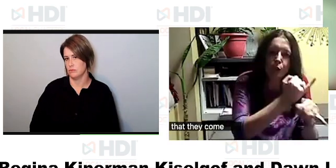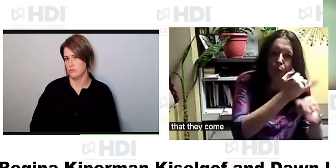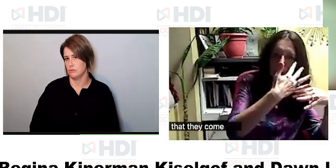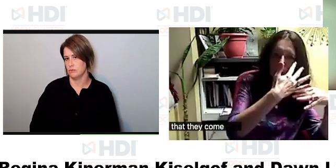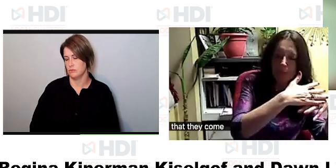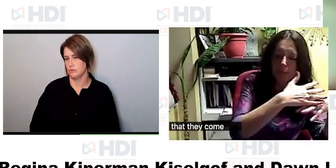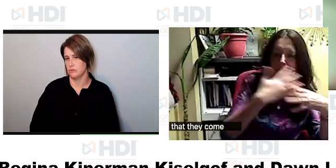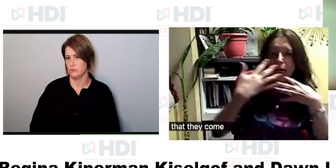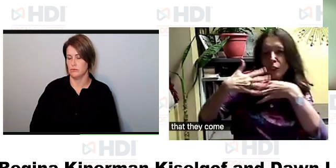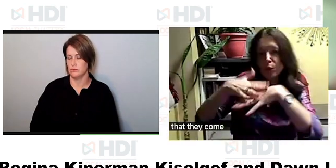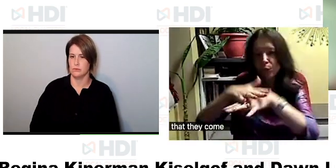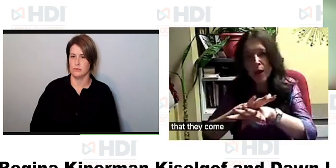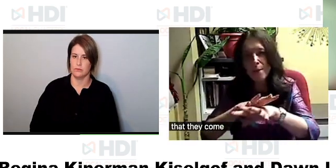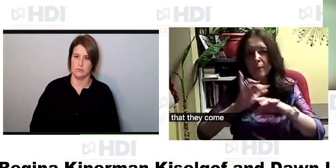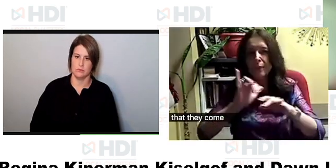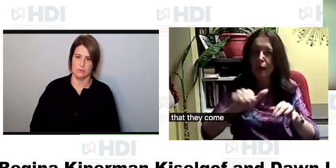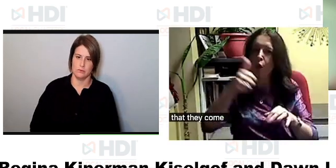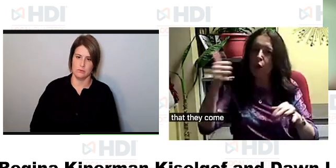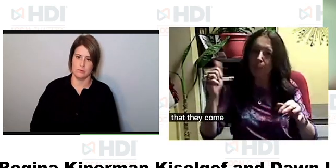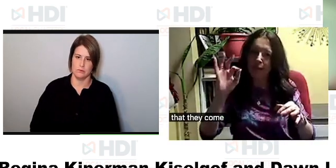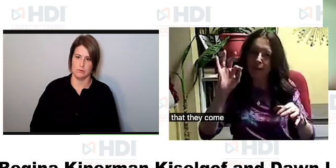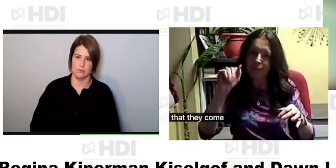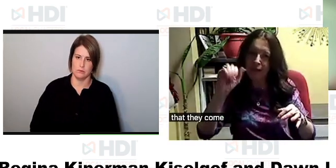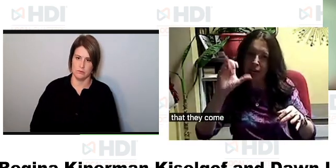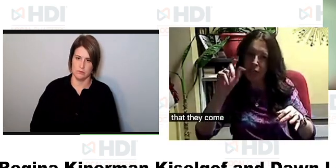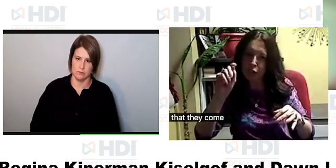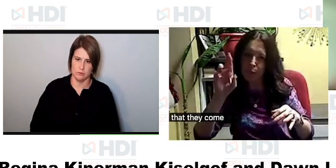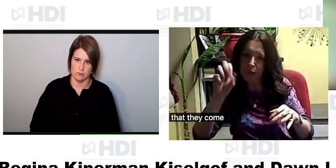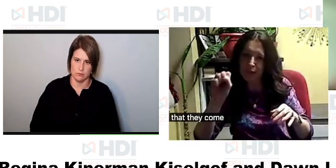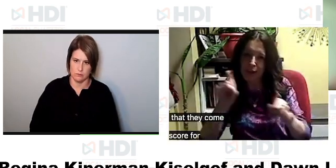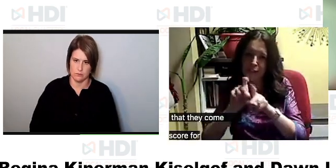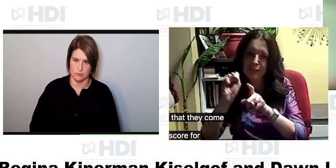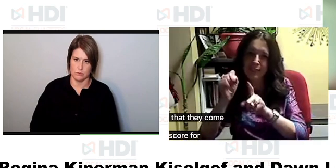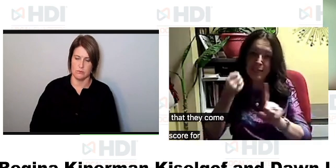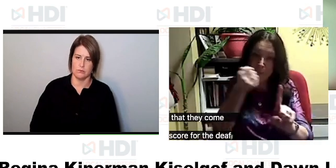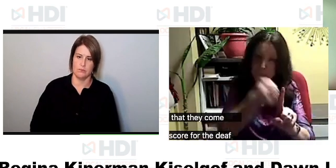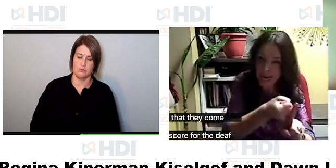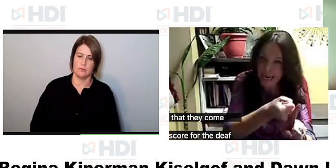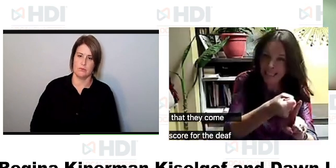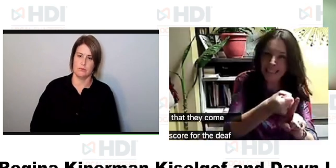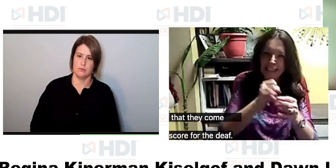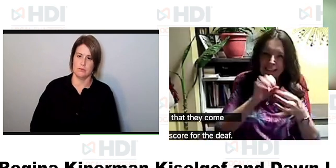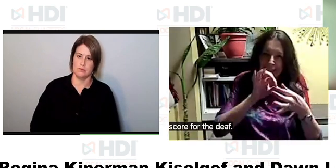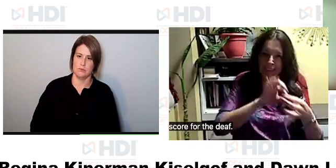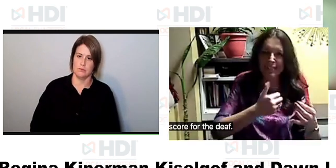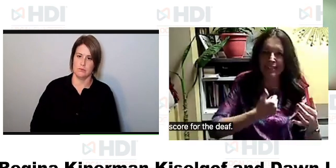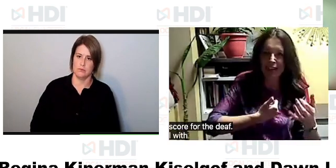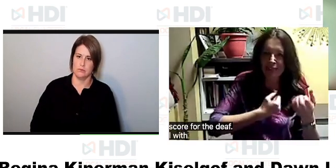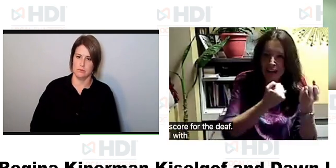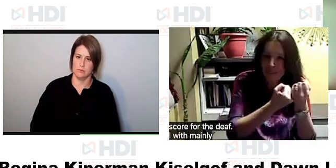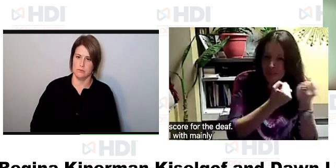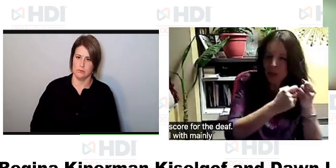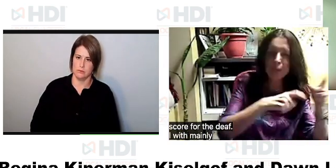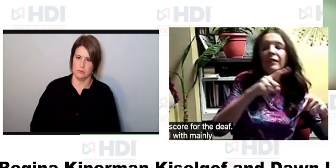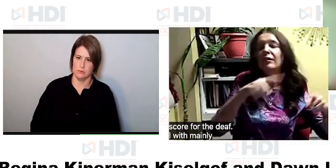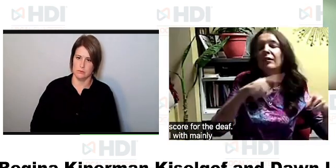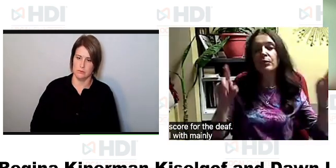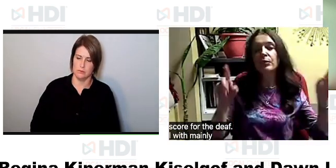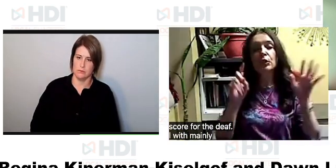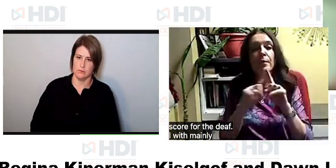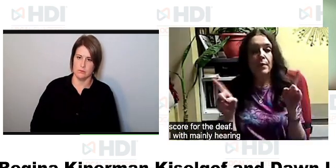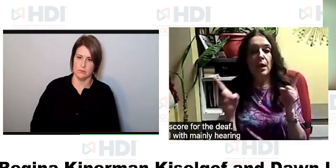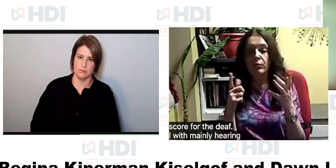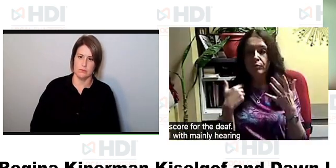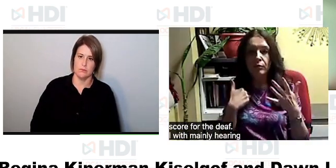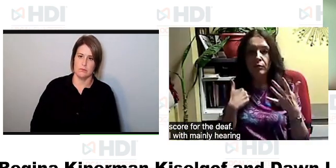places they might be in a residential school for the deaf they might be in a high school with mainly hearing